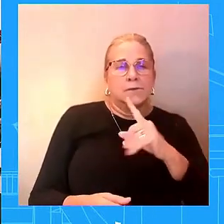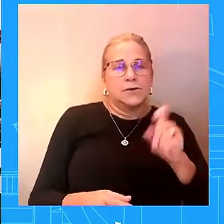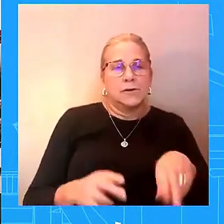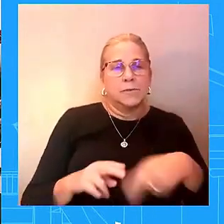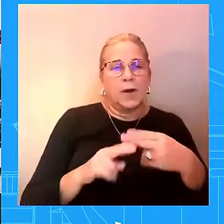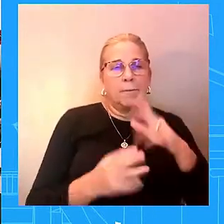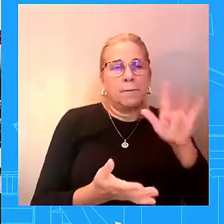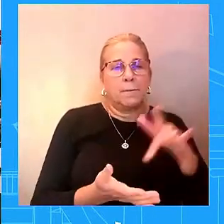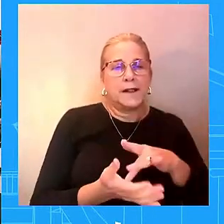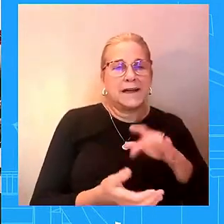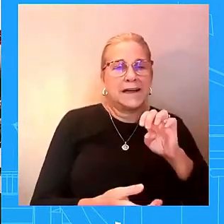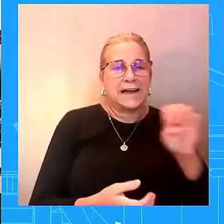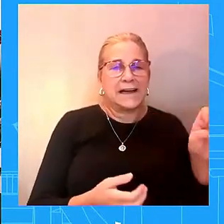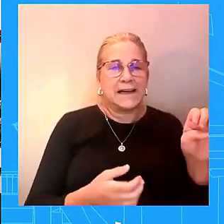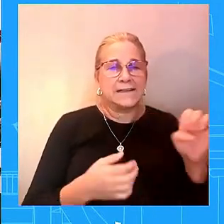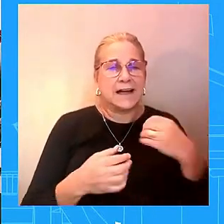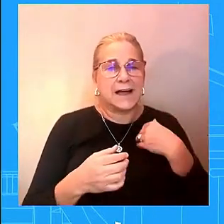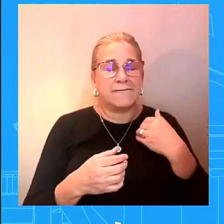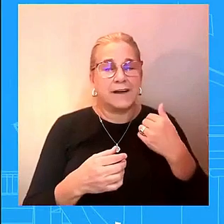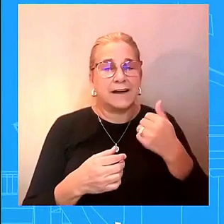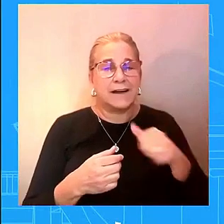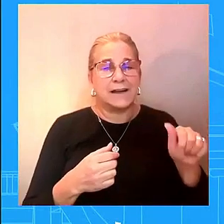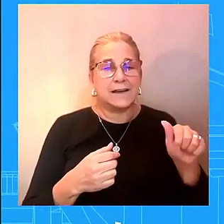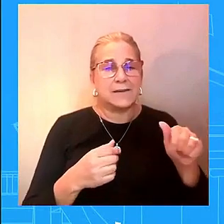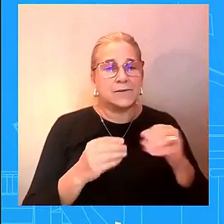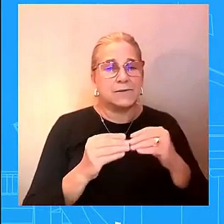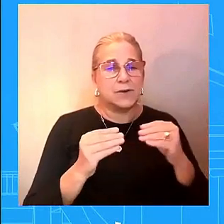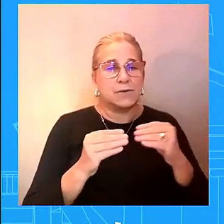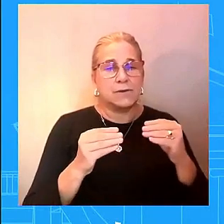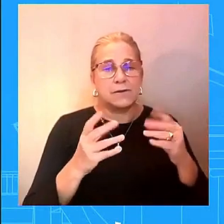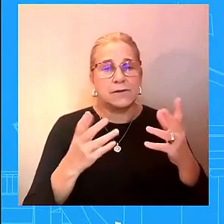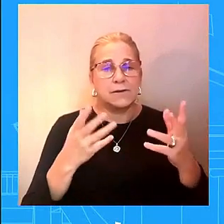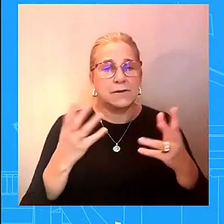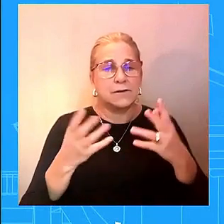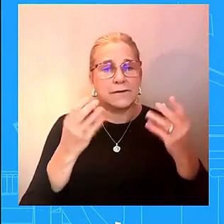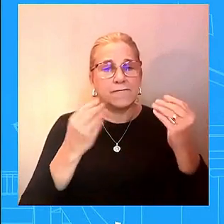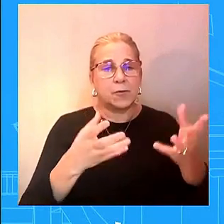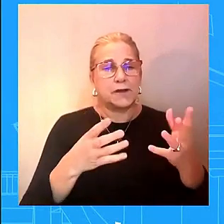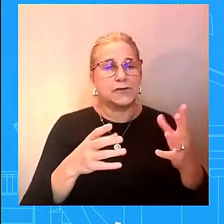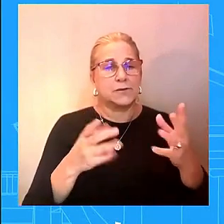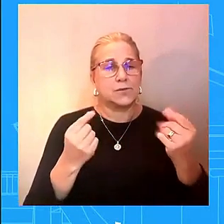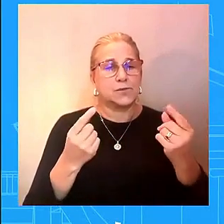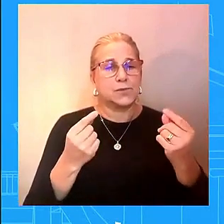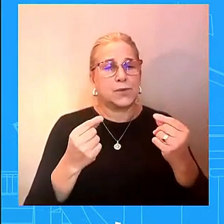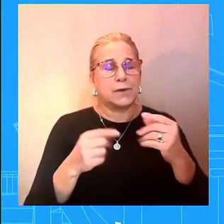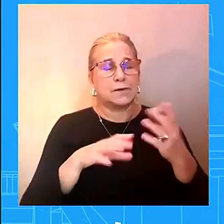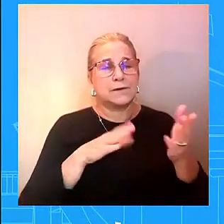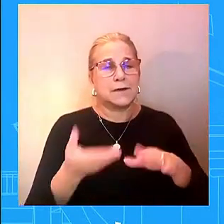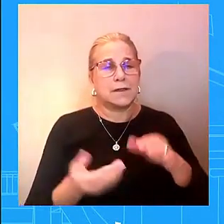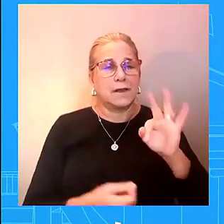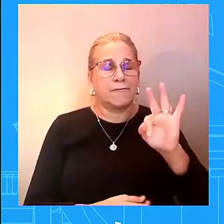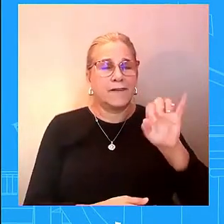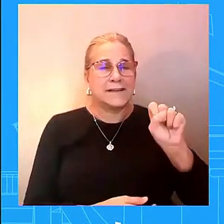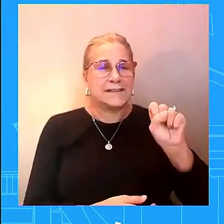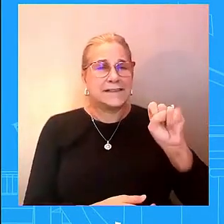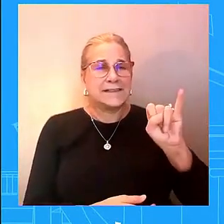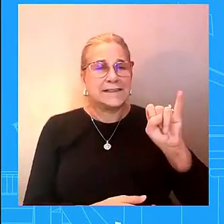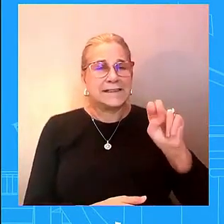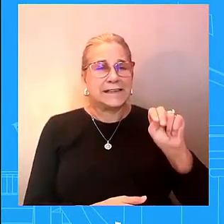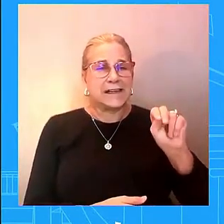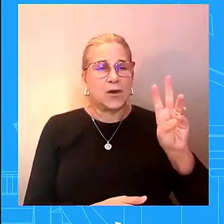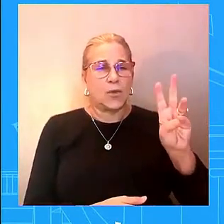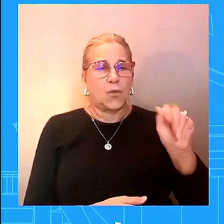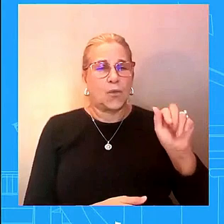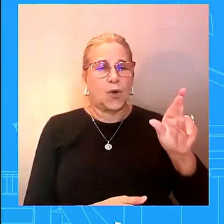that this comes after the death of similar yeah so a couple of things i know the state department my colleagues over at the state department spoke to this in greater detail